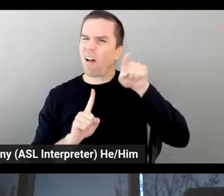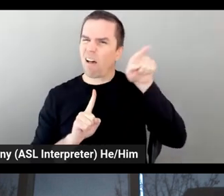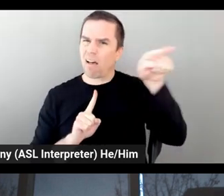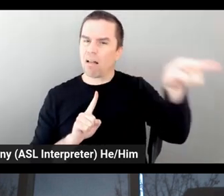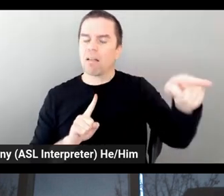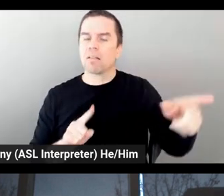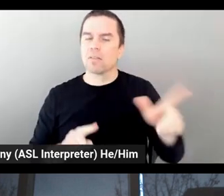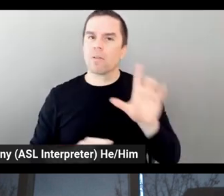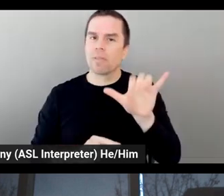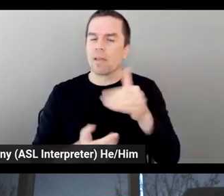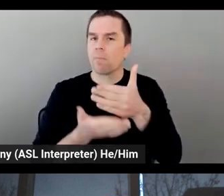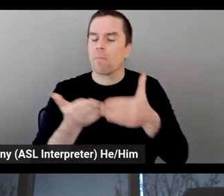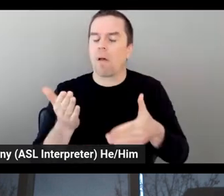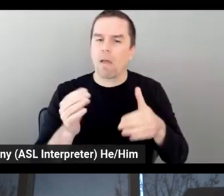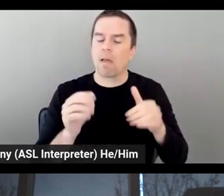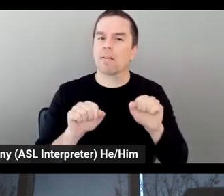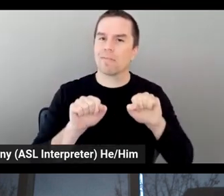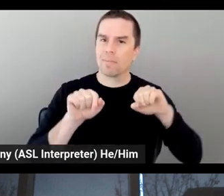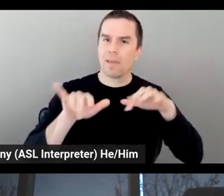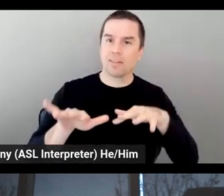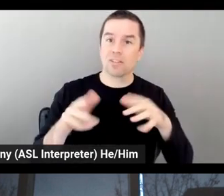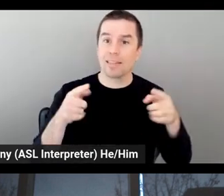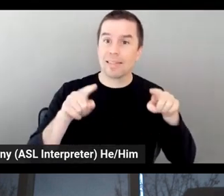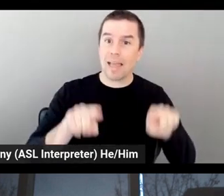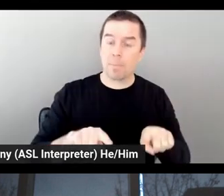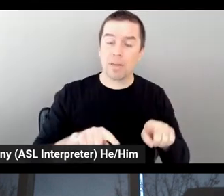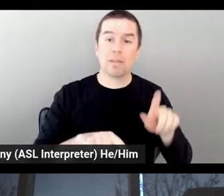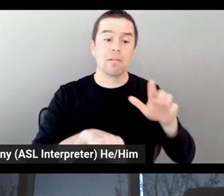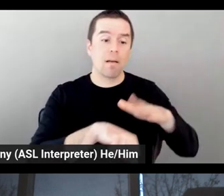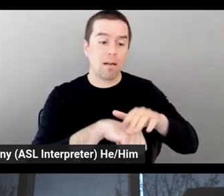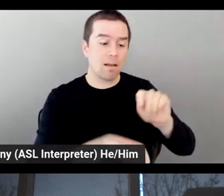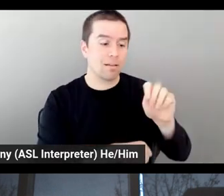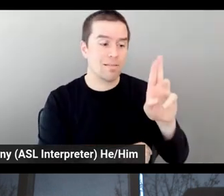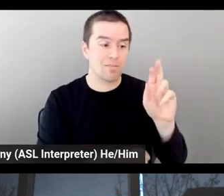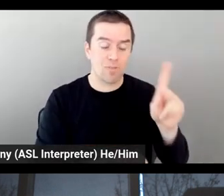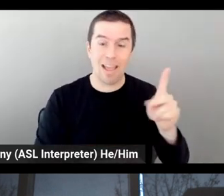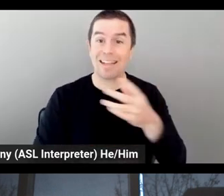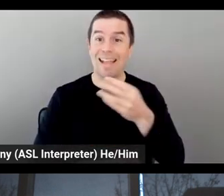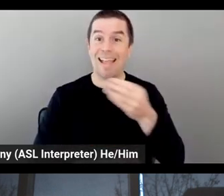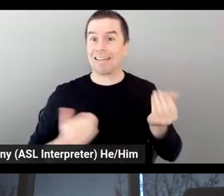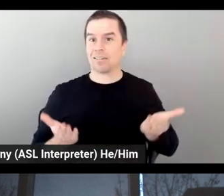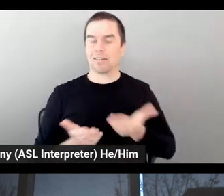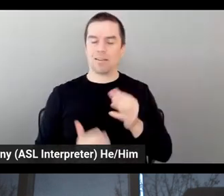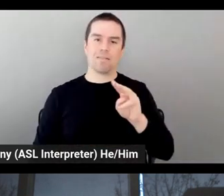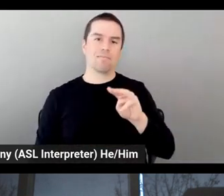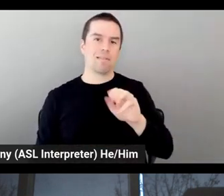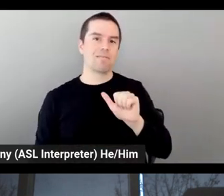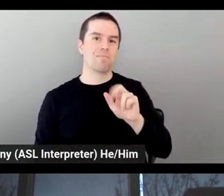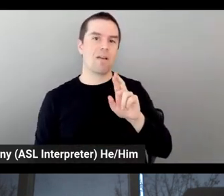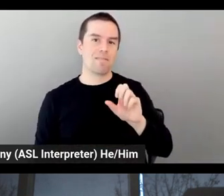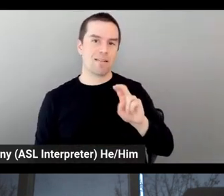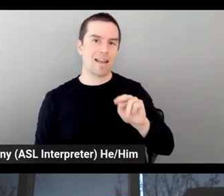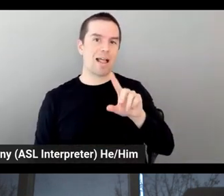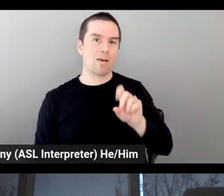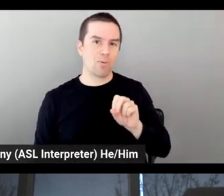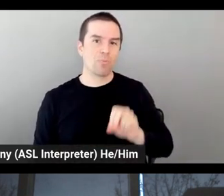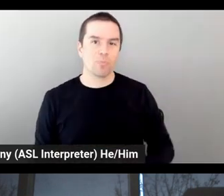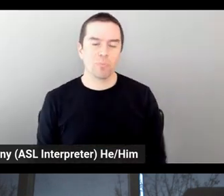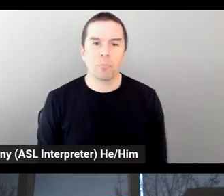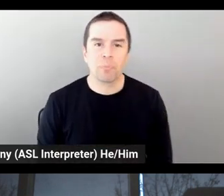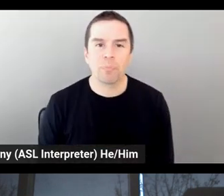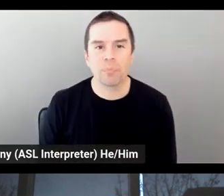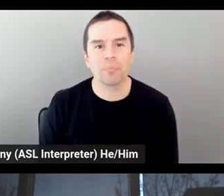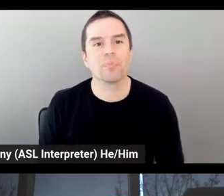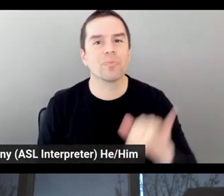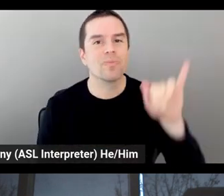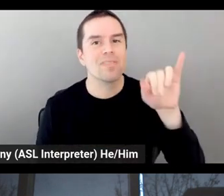on the track and here in Maranello through to our fans. Yeah. It sounds like there's a lot to look forward to this